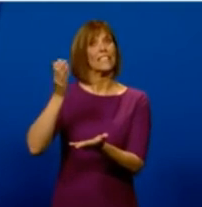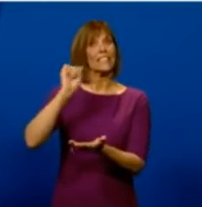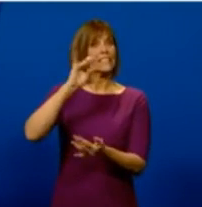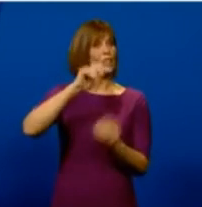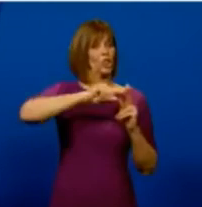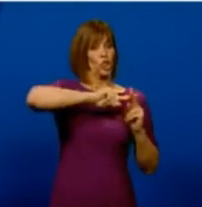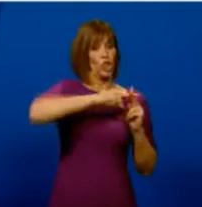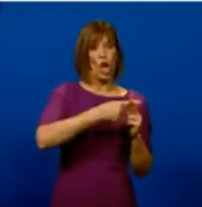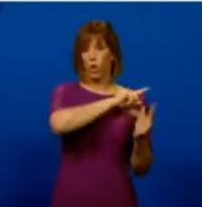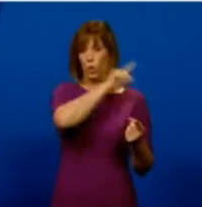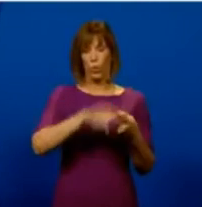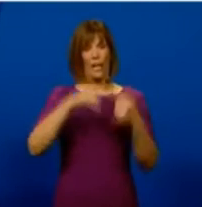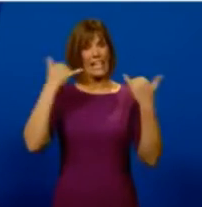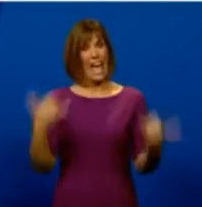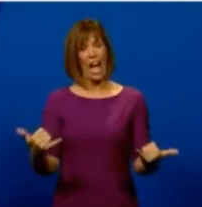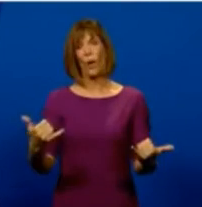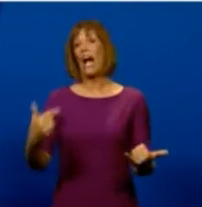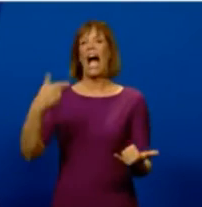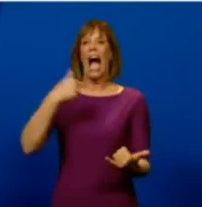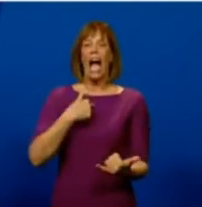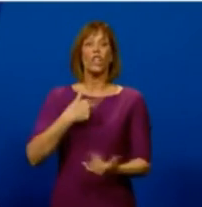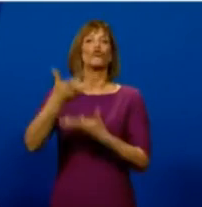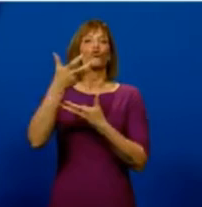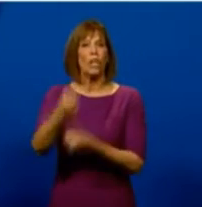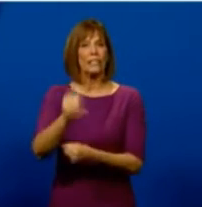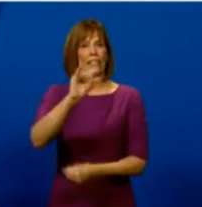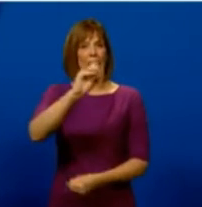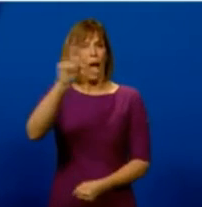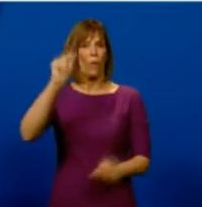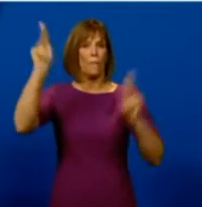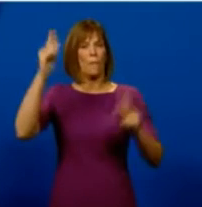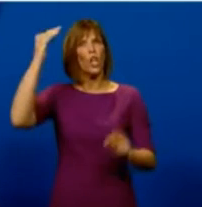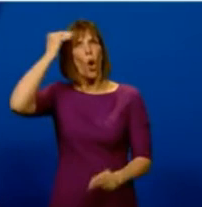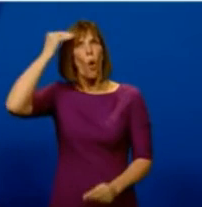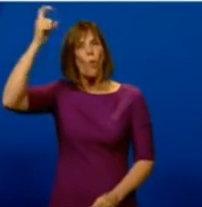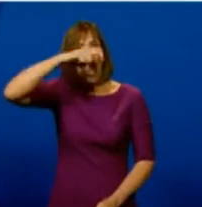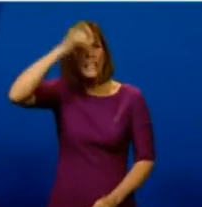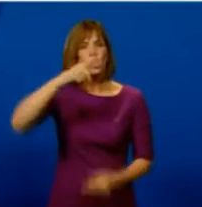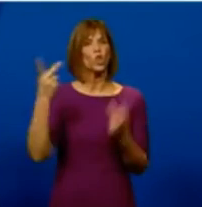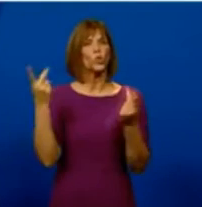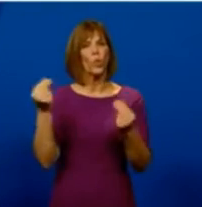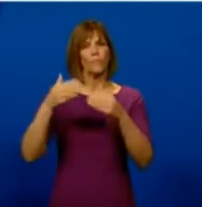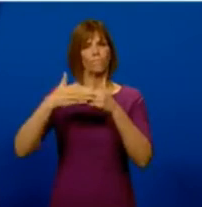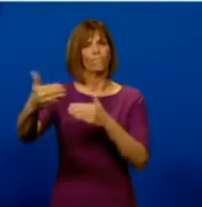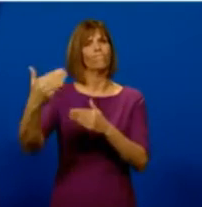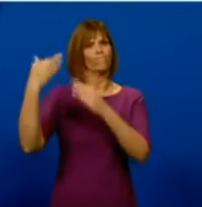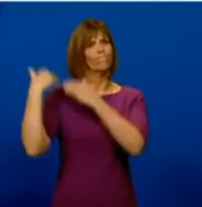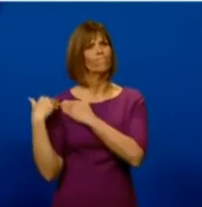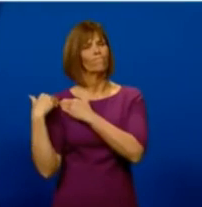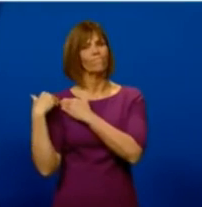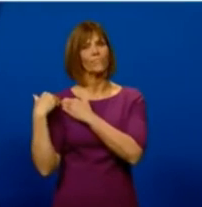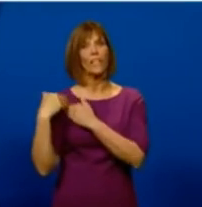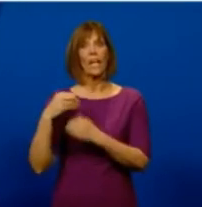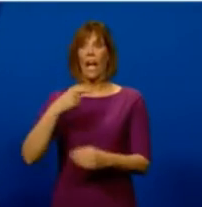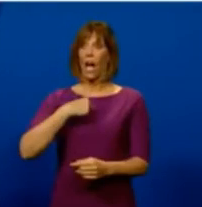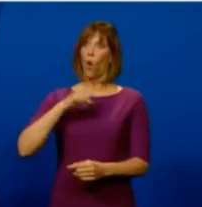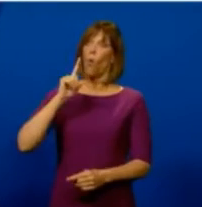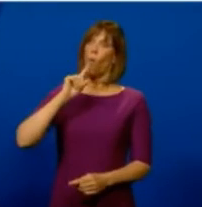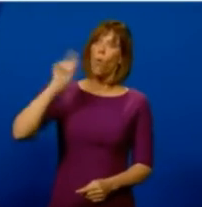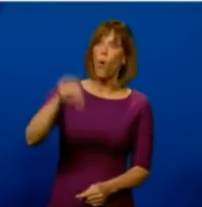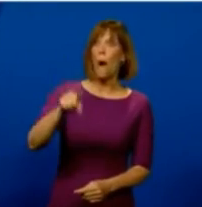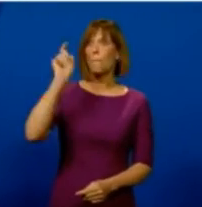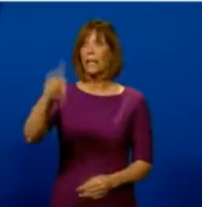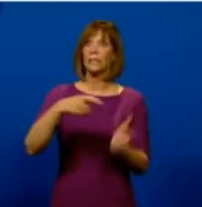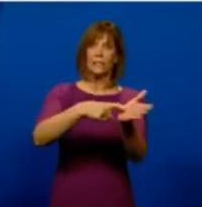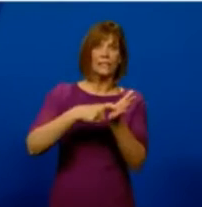consistently put my trust in Iowans to do the right thing rather than demand or mandate it, and vaccination